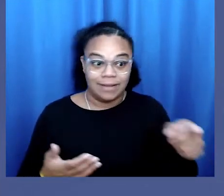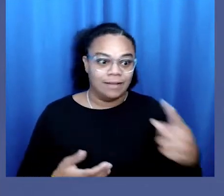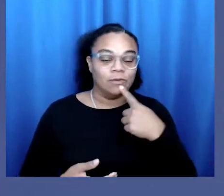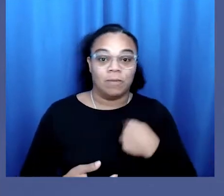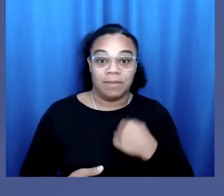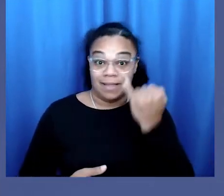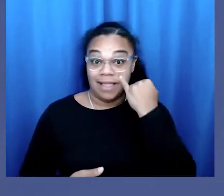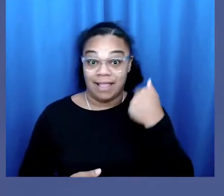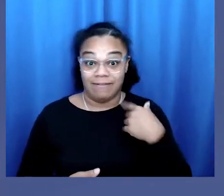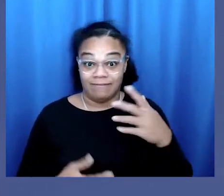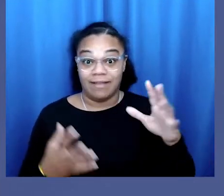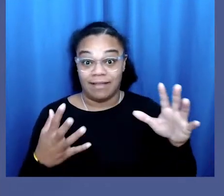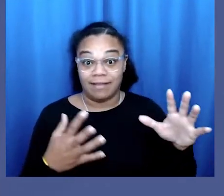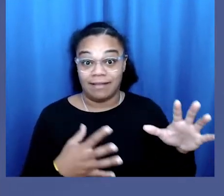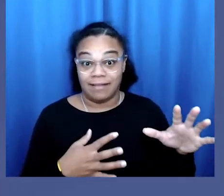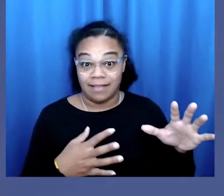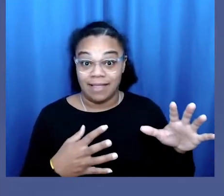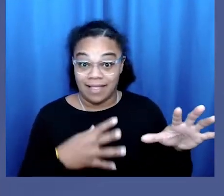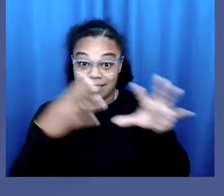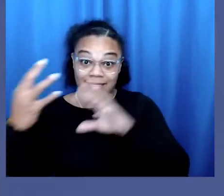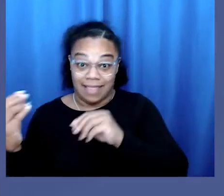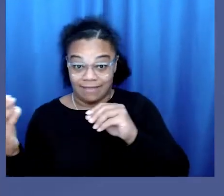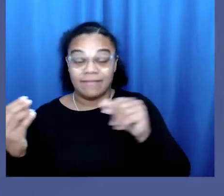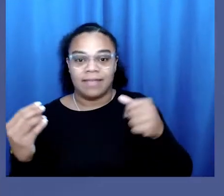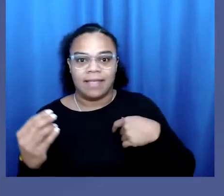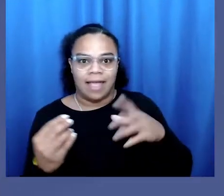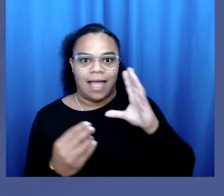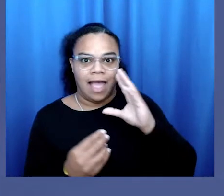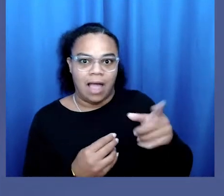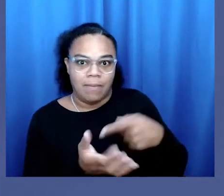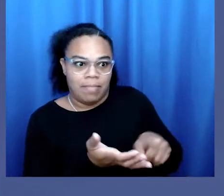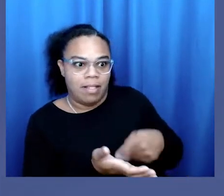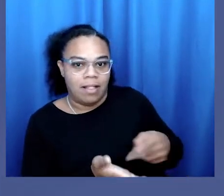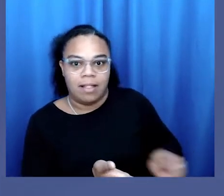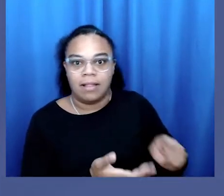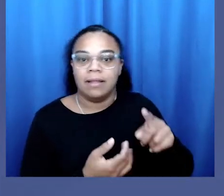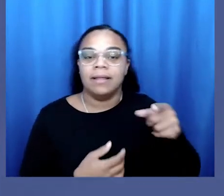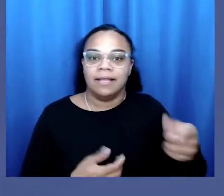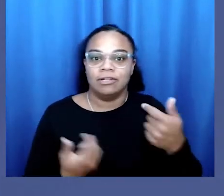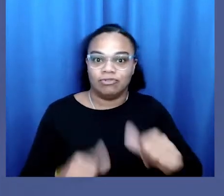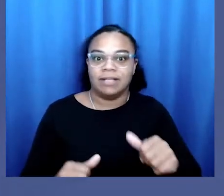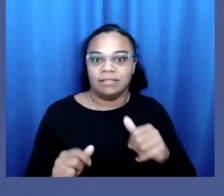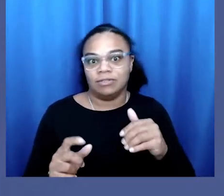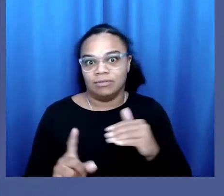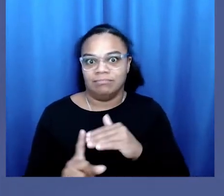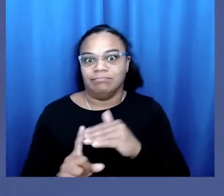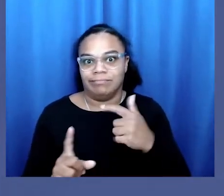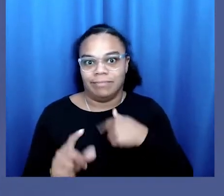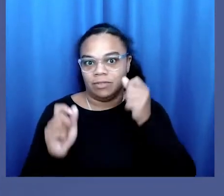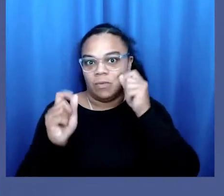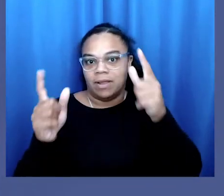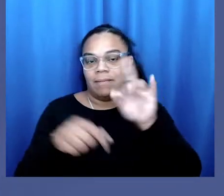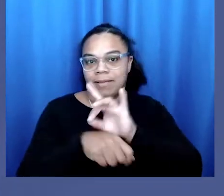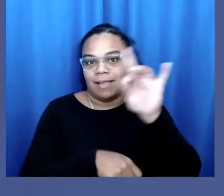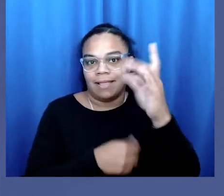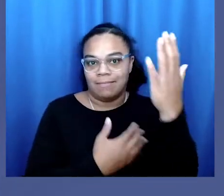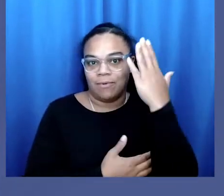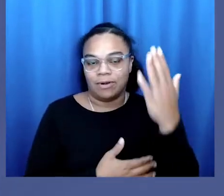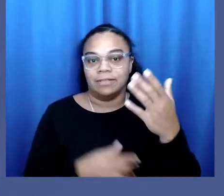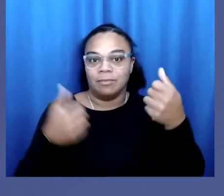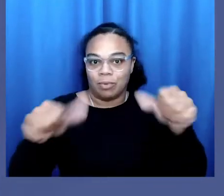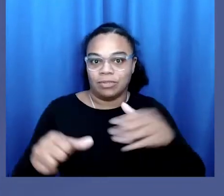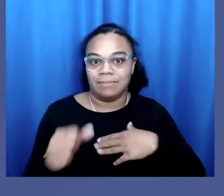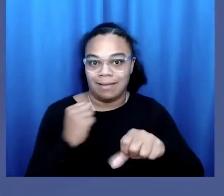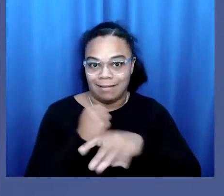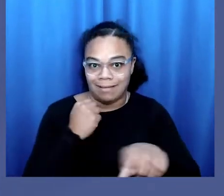telling me that if I loved him, I'd be stuffing his pockets. He tries to get me up at 8am to post my ad and catch the morning